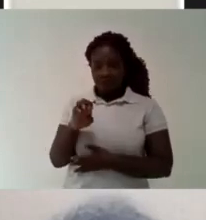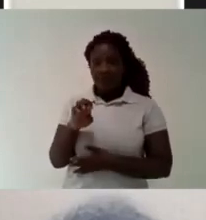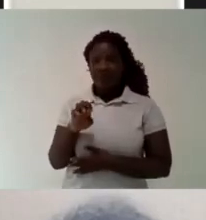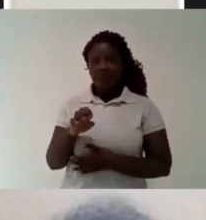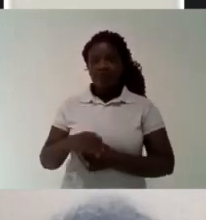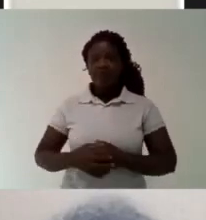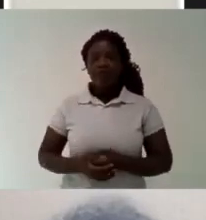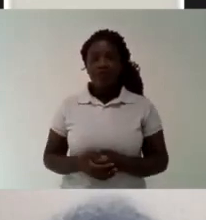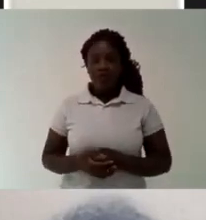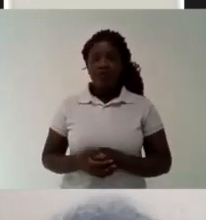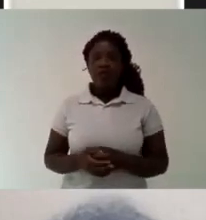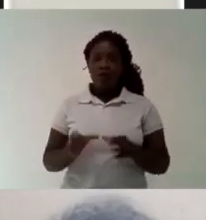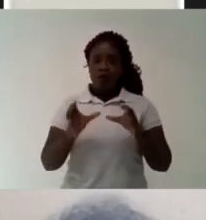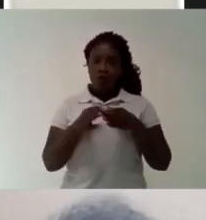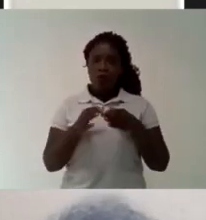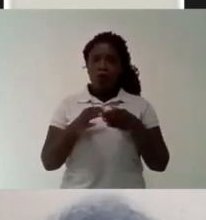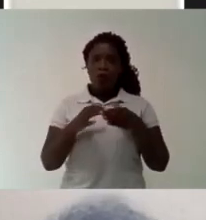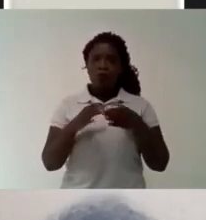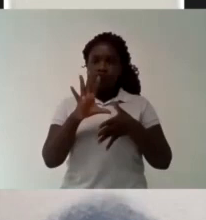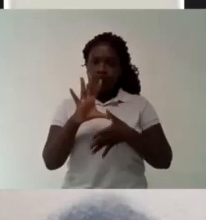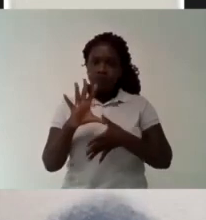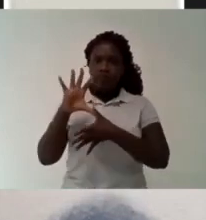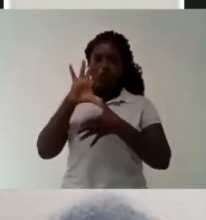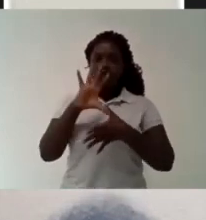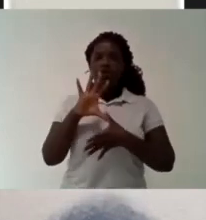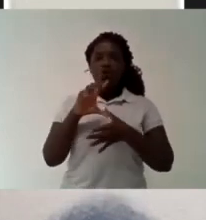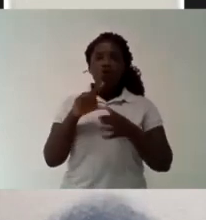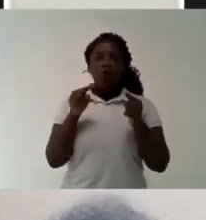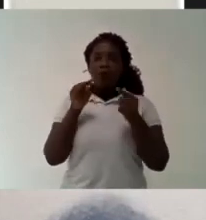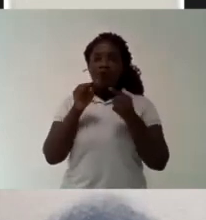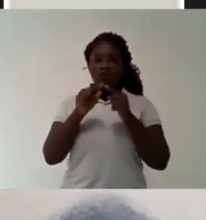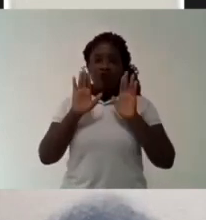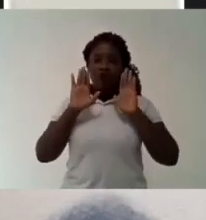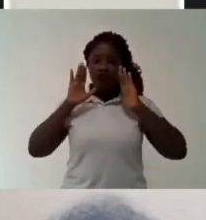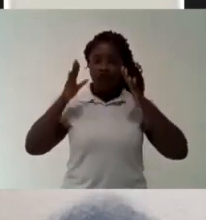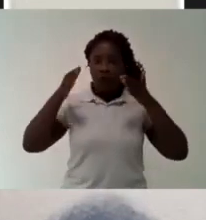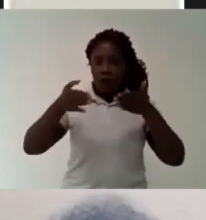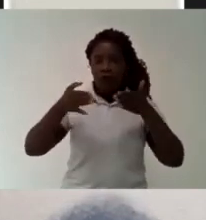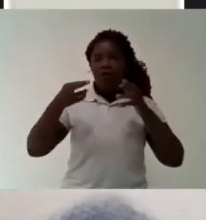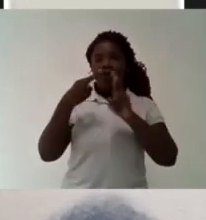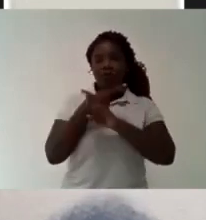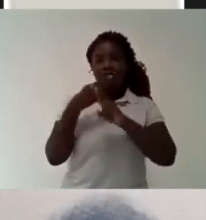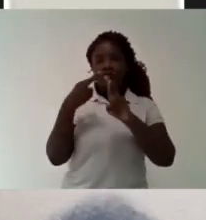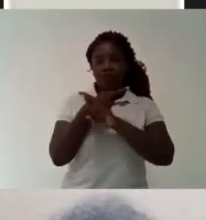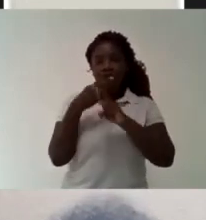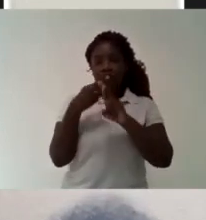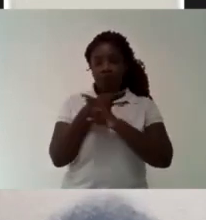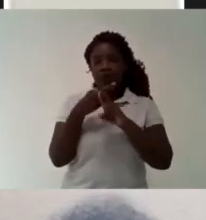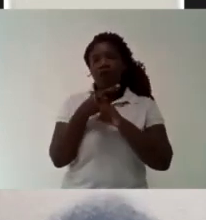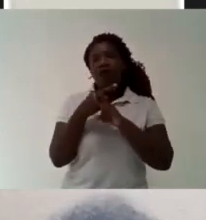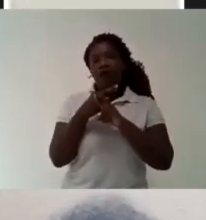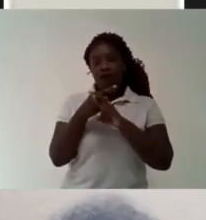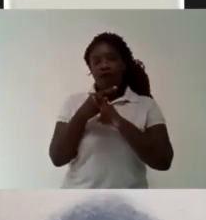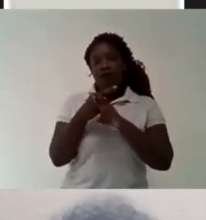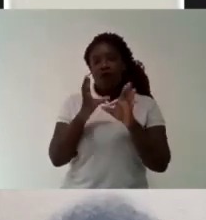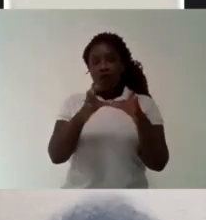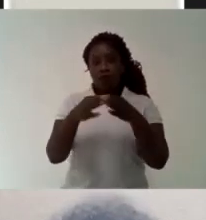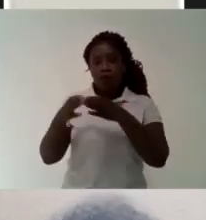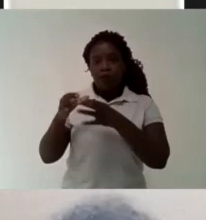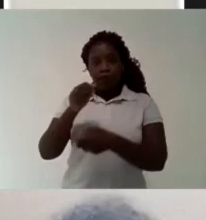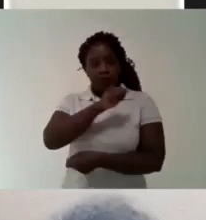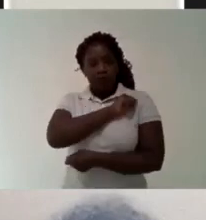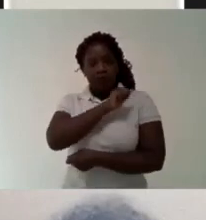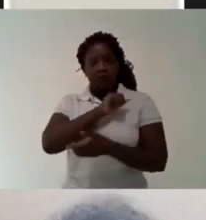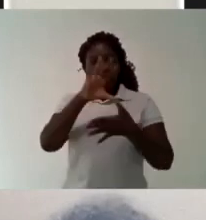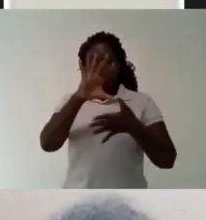And they attacked our headquarters in Rio de Janeiro Because that was the place where the students were organizing